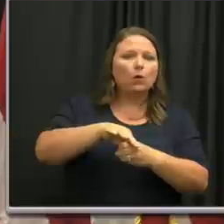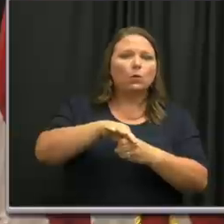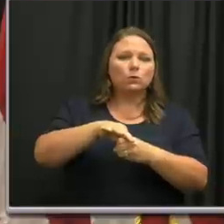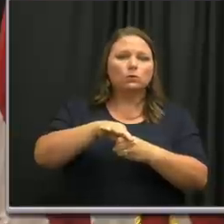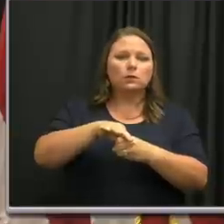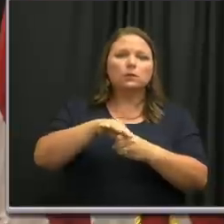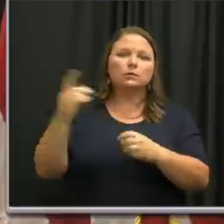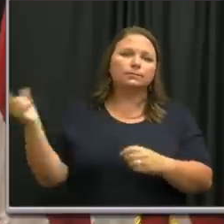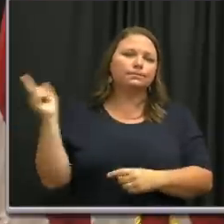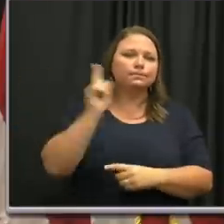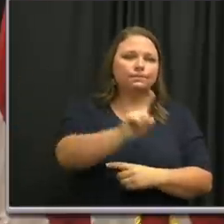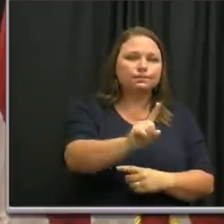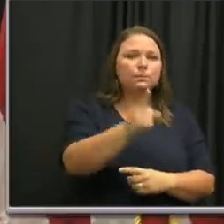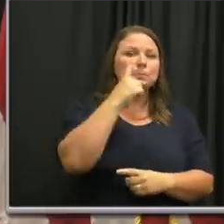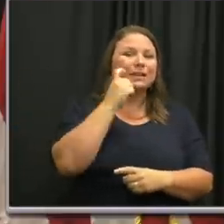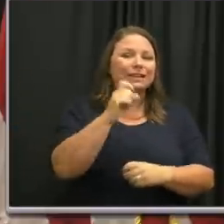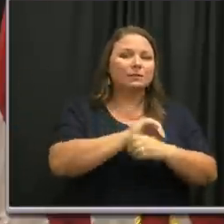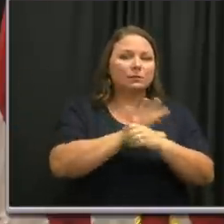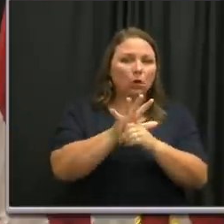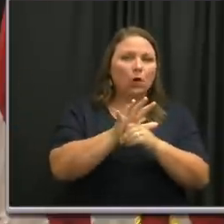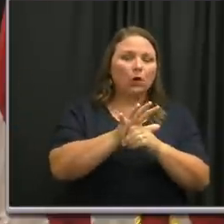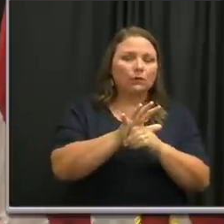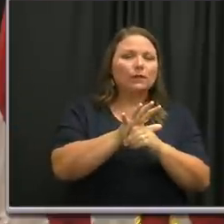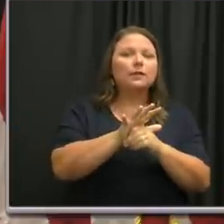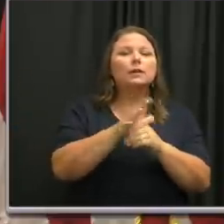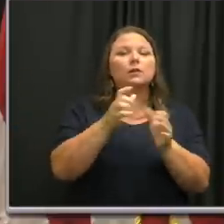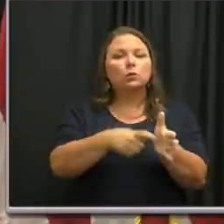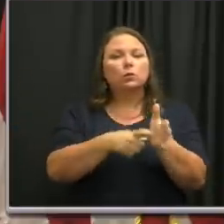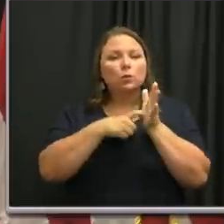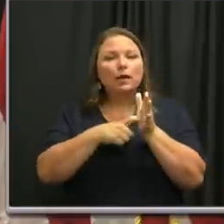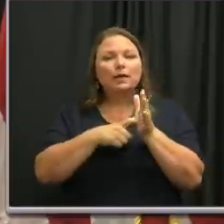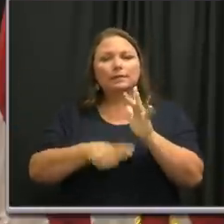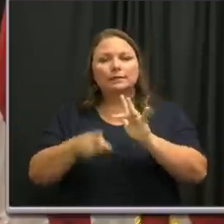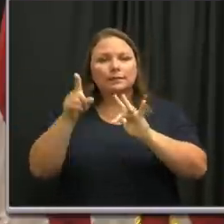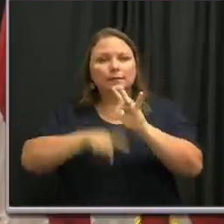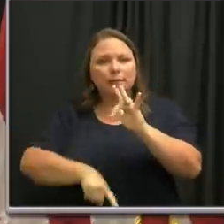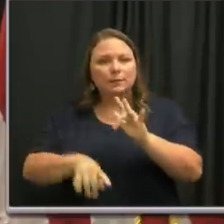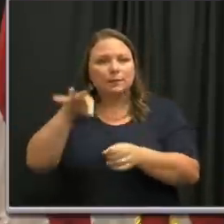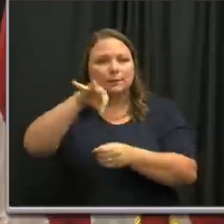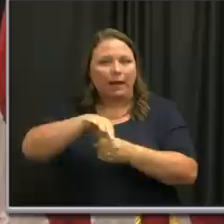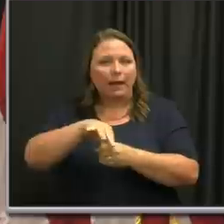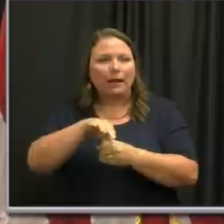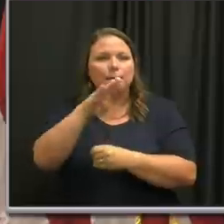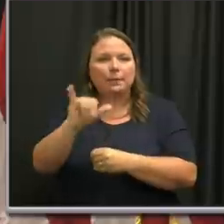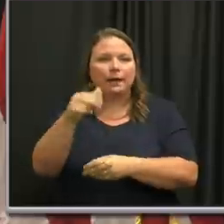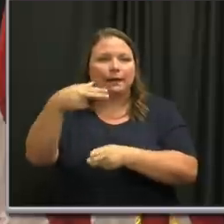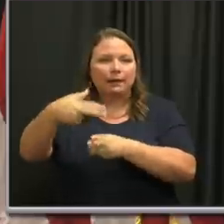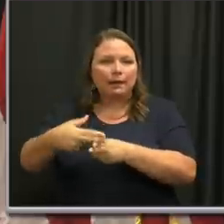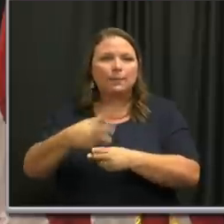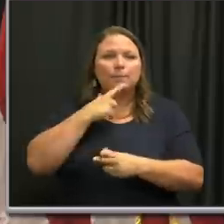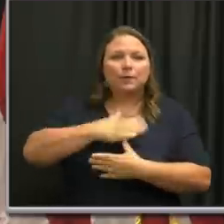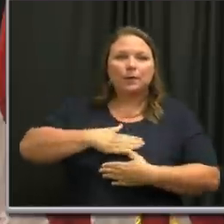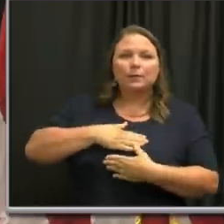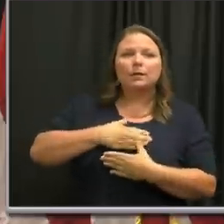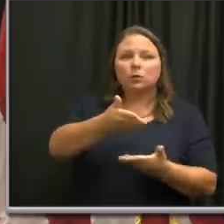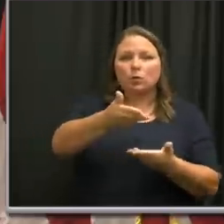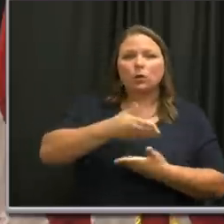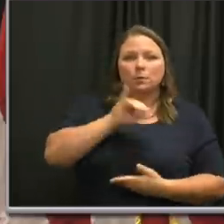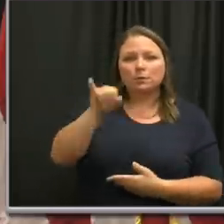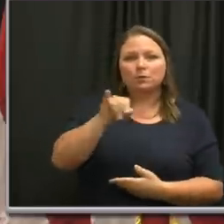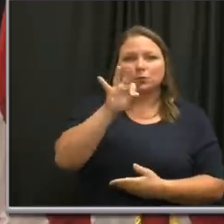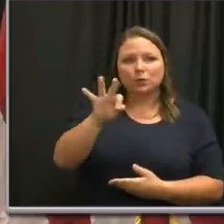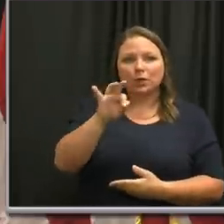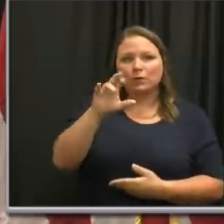due to the COVID-19 outbreak to request an absentee ballot by nail. Now, it's a pleasure to welcome Jeff Roberts,